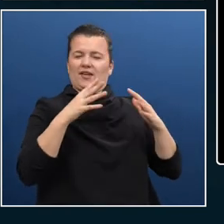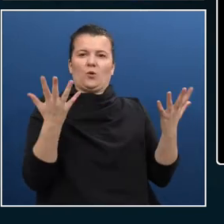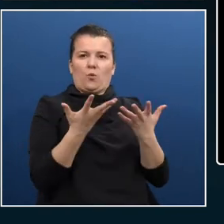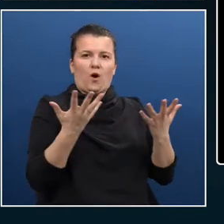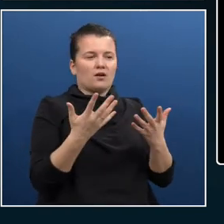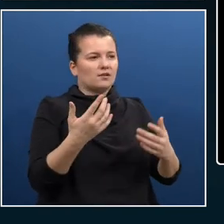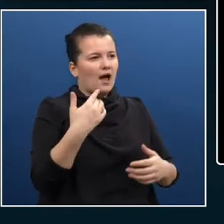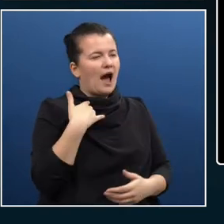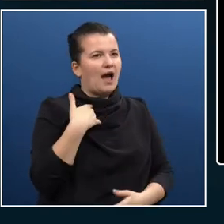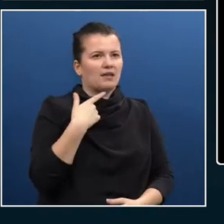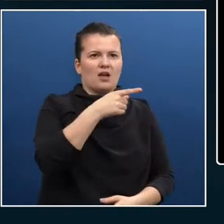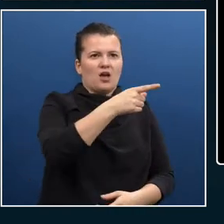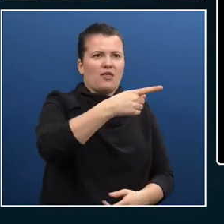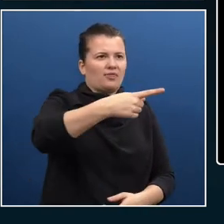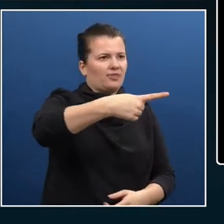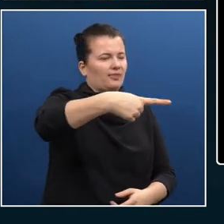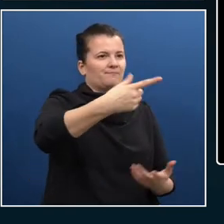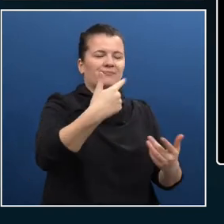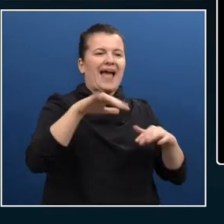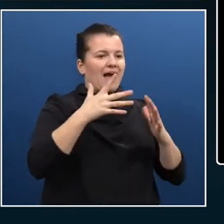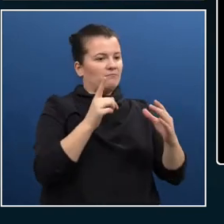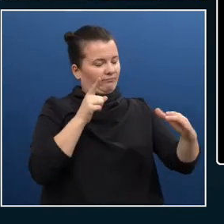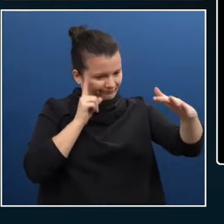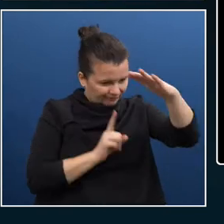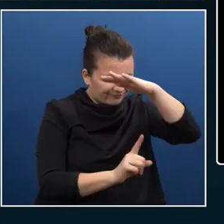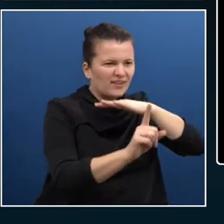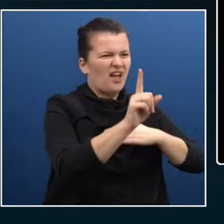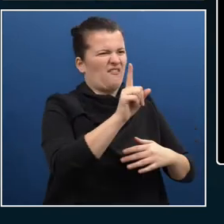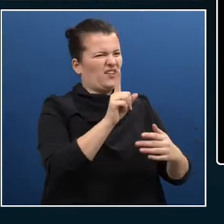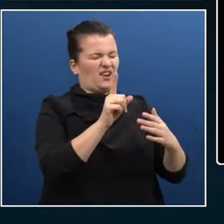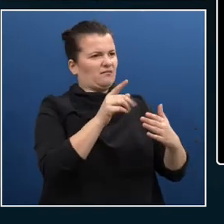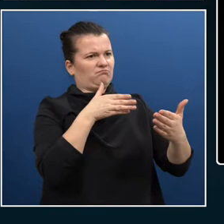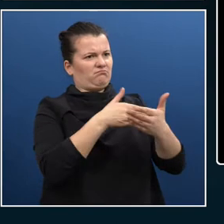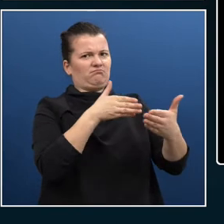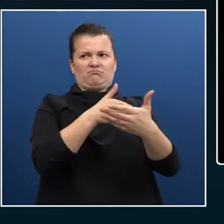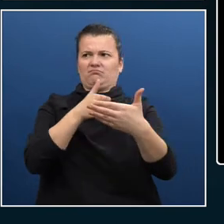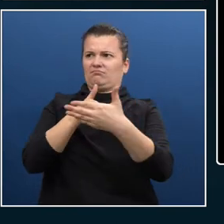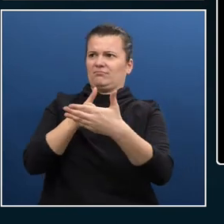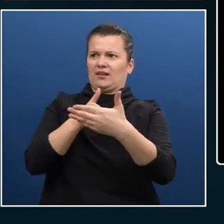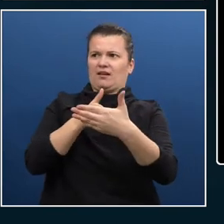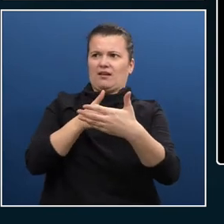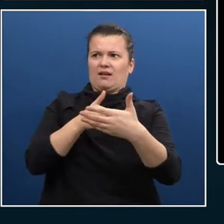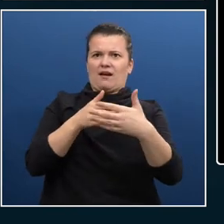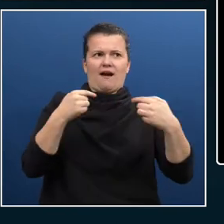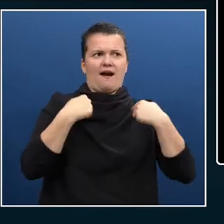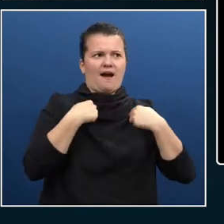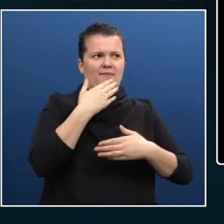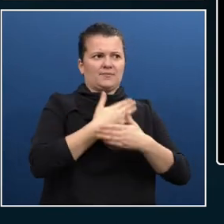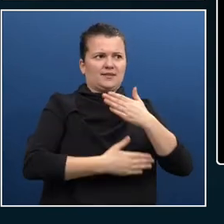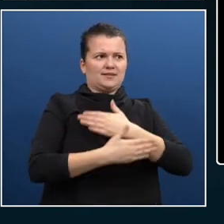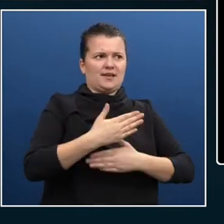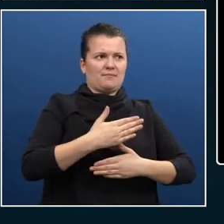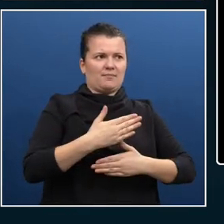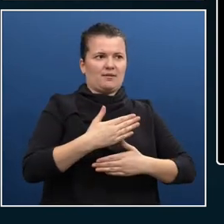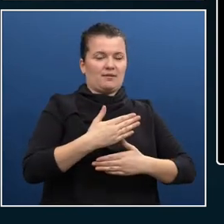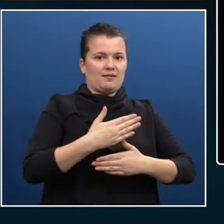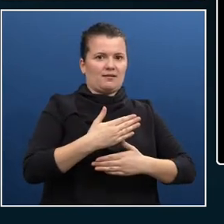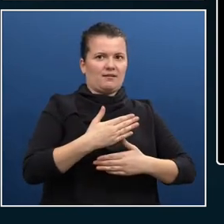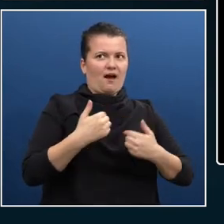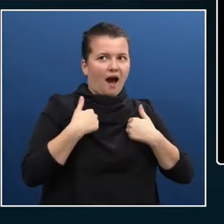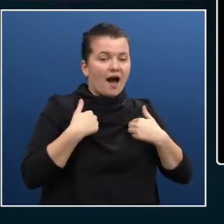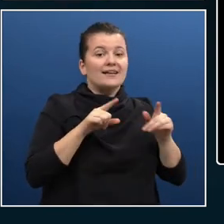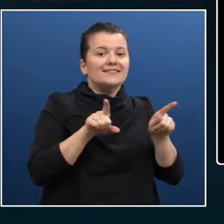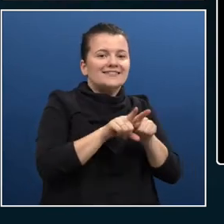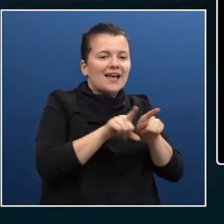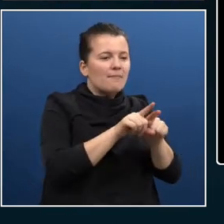And I felt disabled. And I remember that moment then I said, AI is going to think I am disabled for the rest of my existence. I need